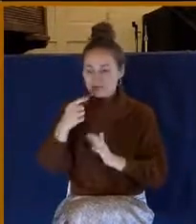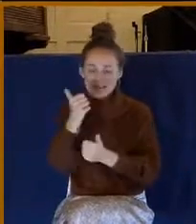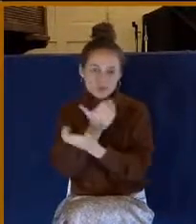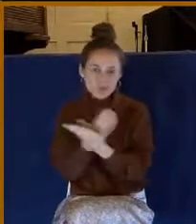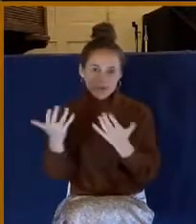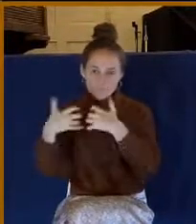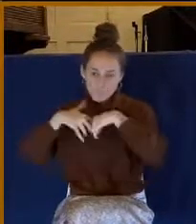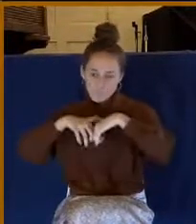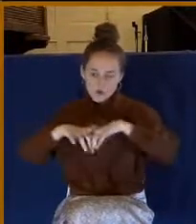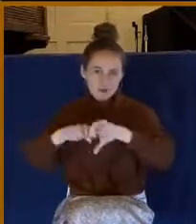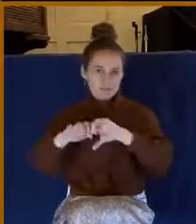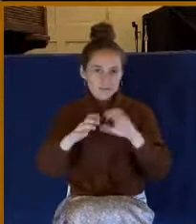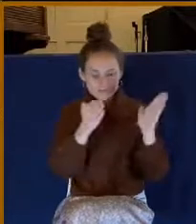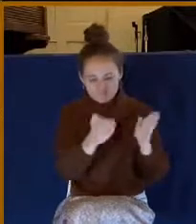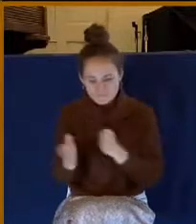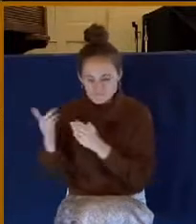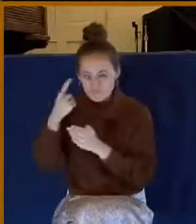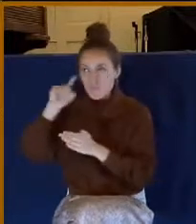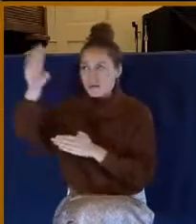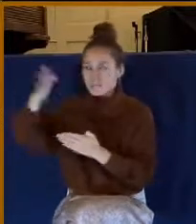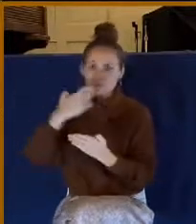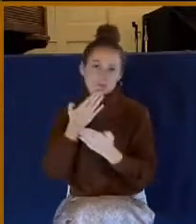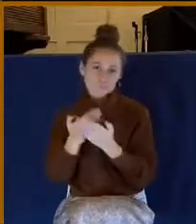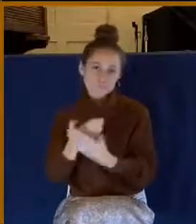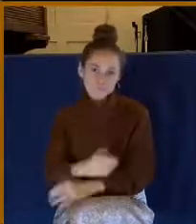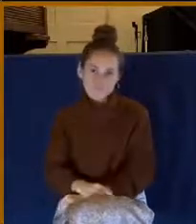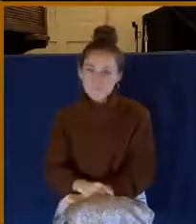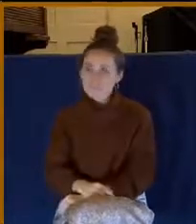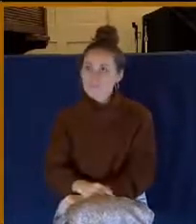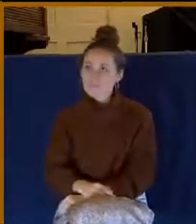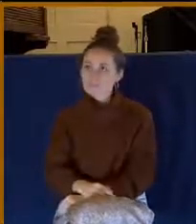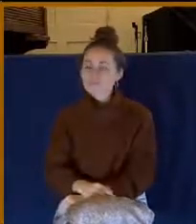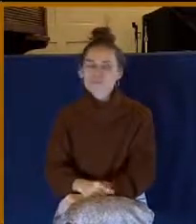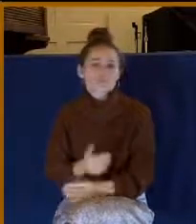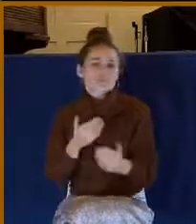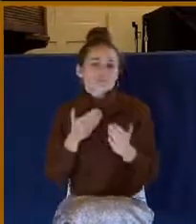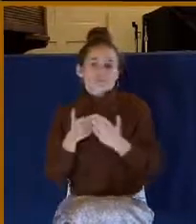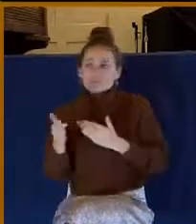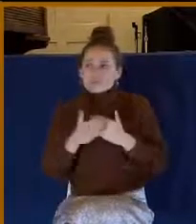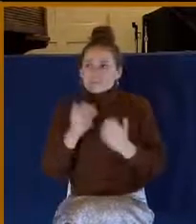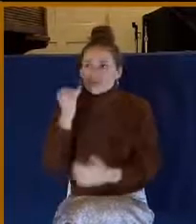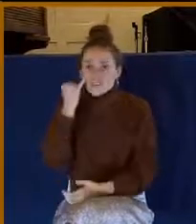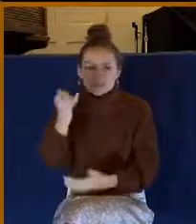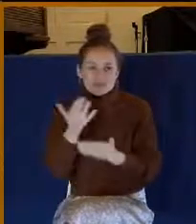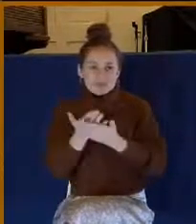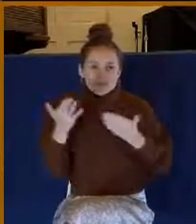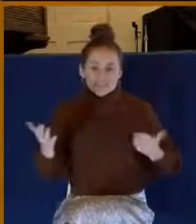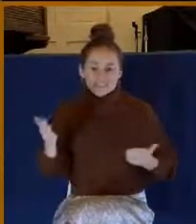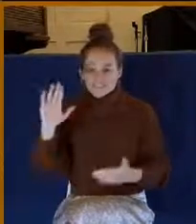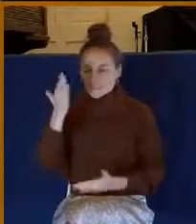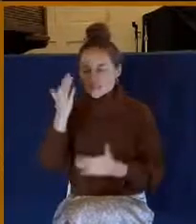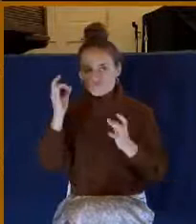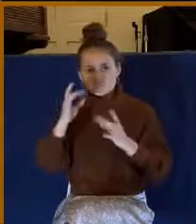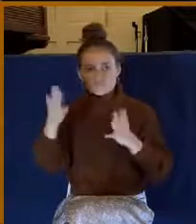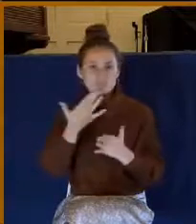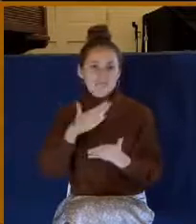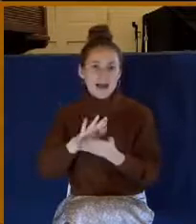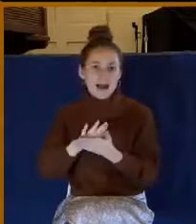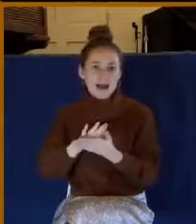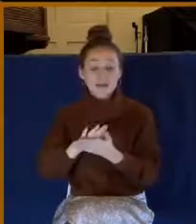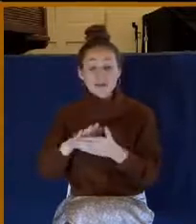for good. So regardless of how bad things may seem to you, you could be thankful in